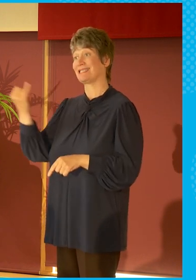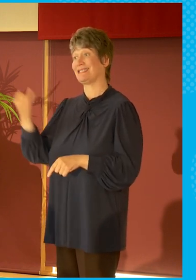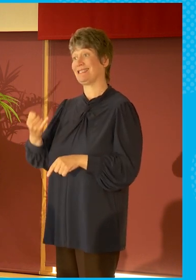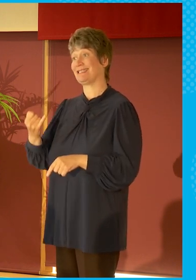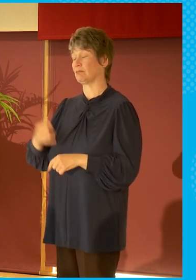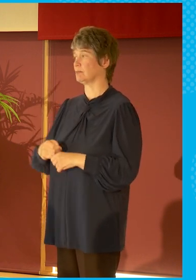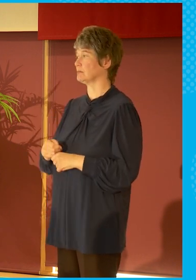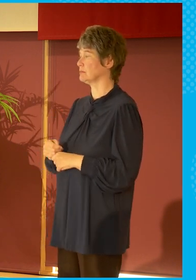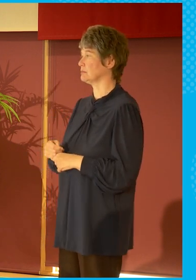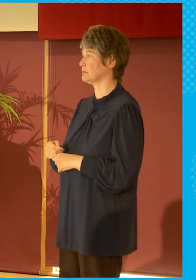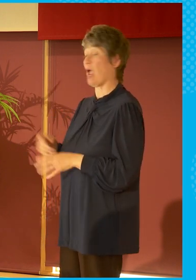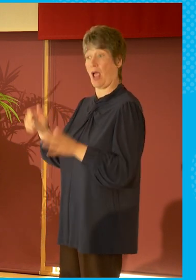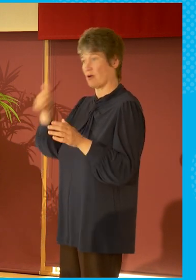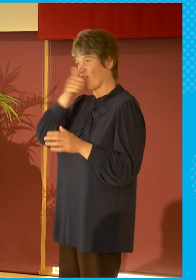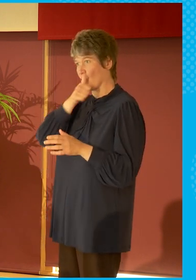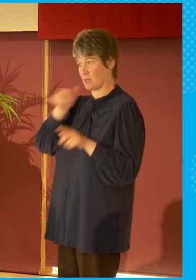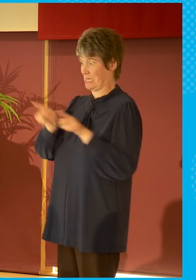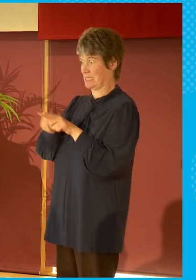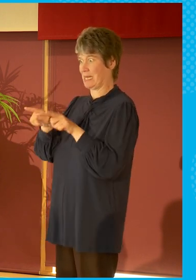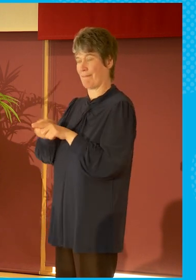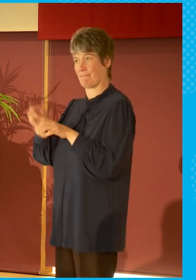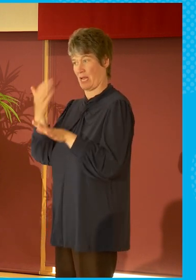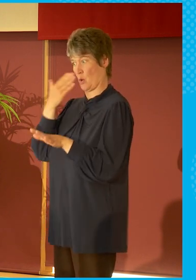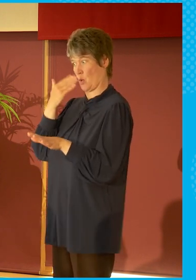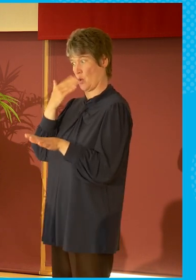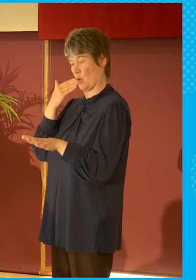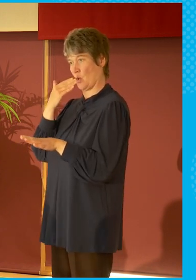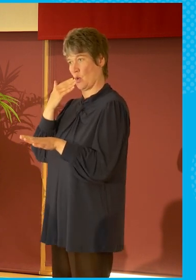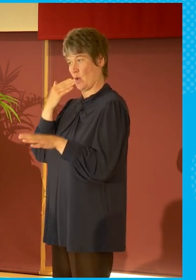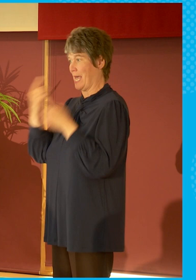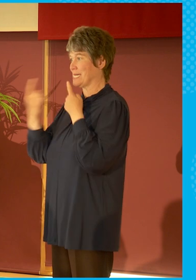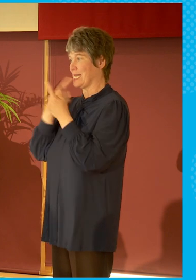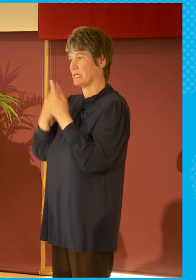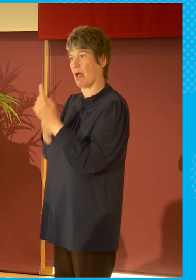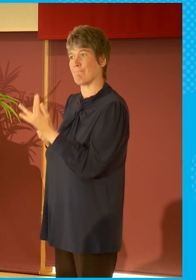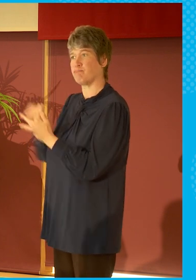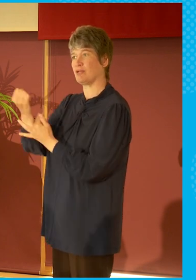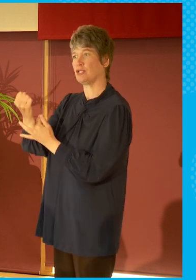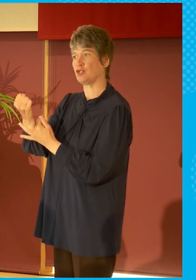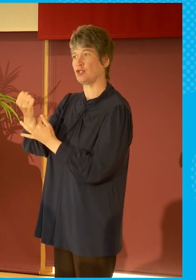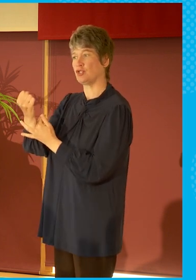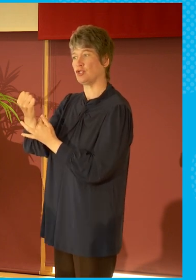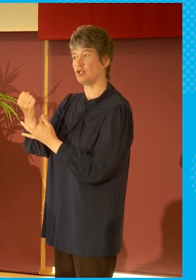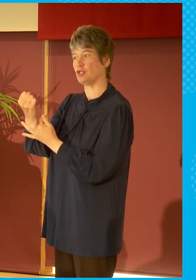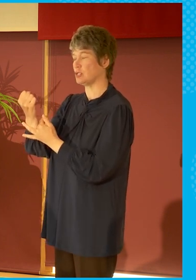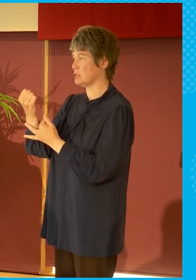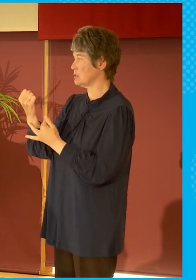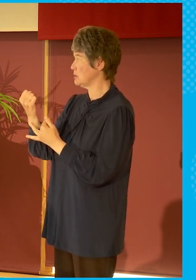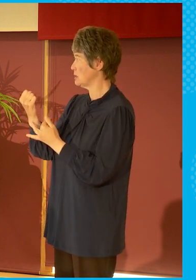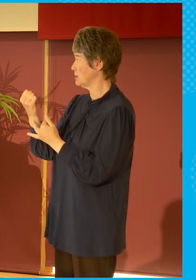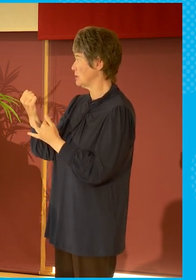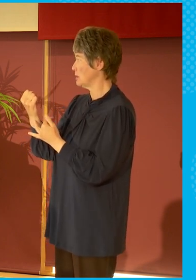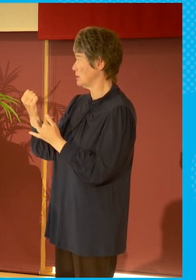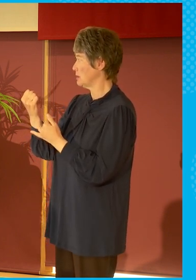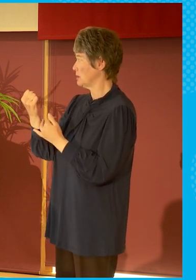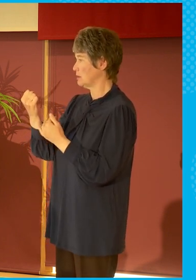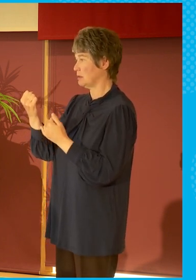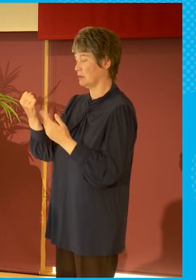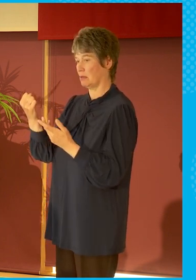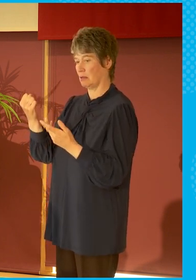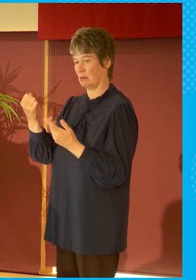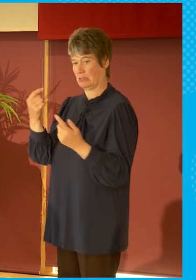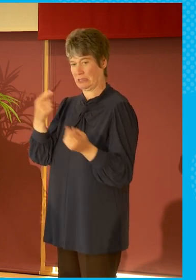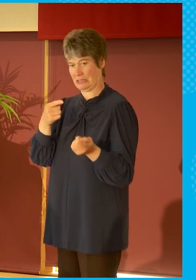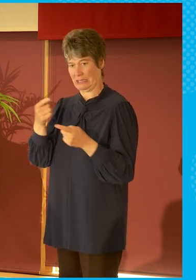experienced here in the UK, reported on by the laxity of the